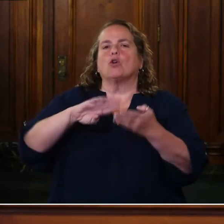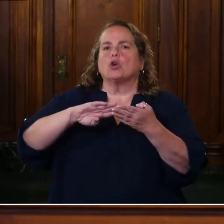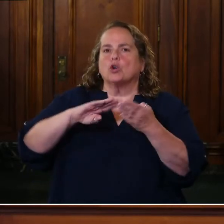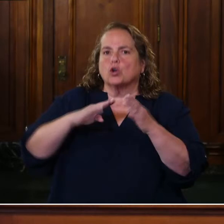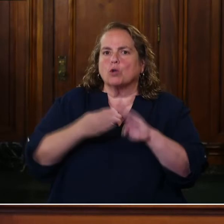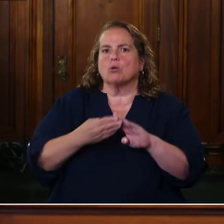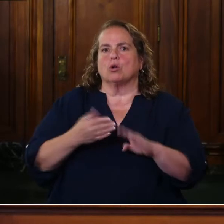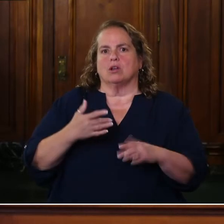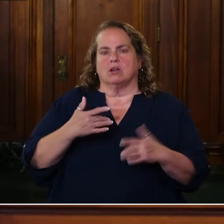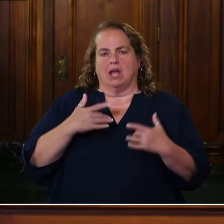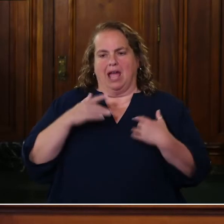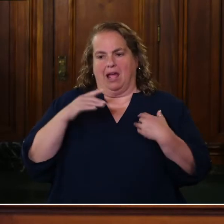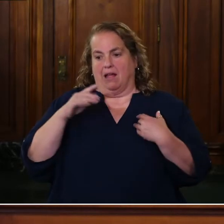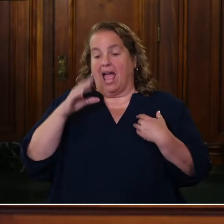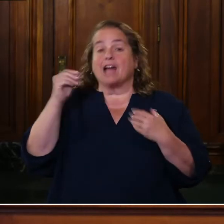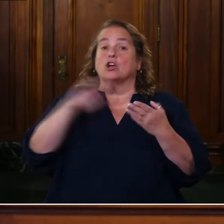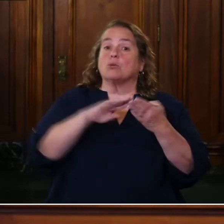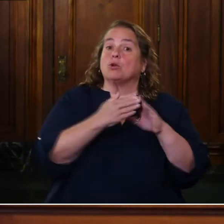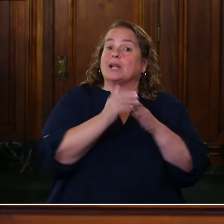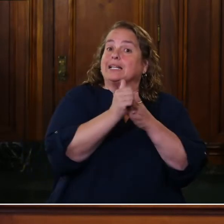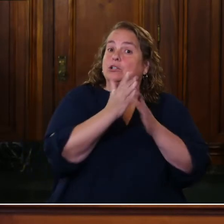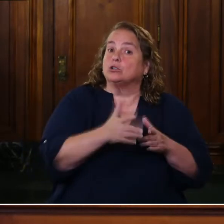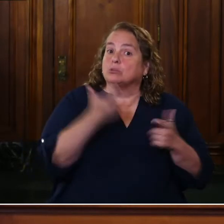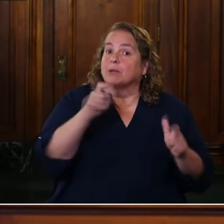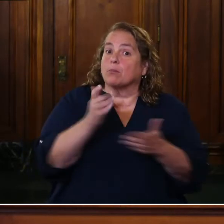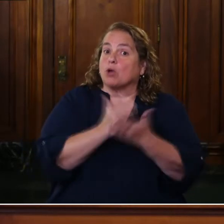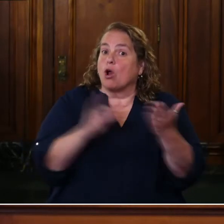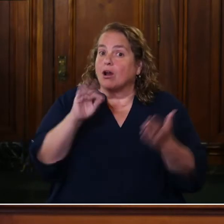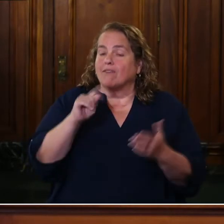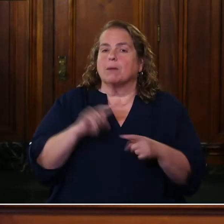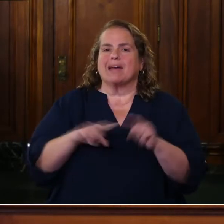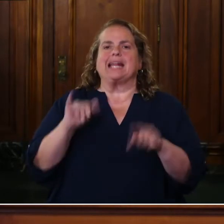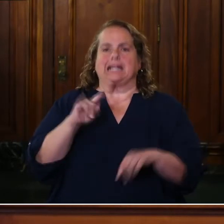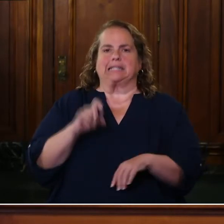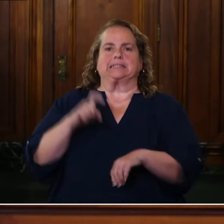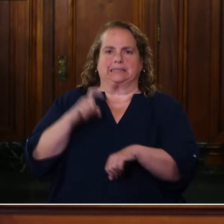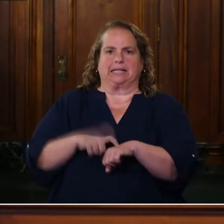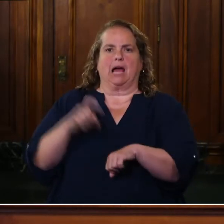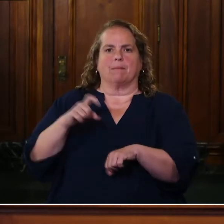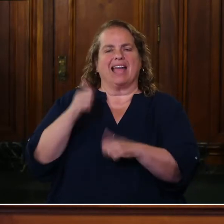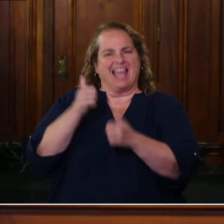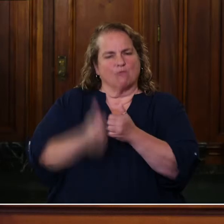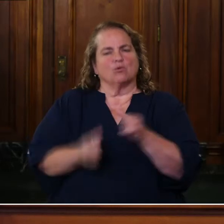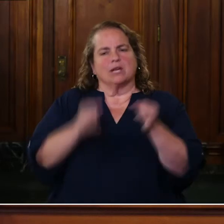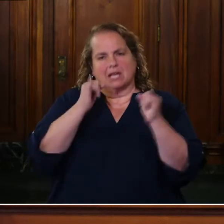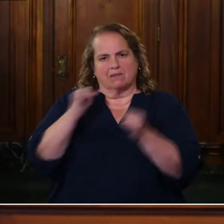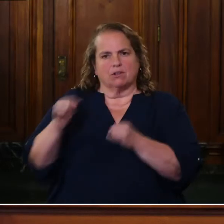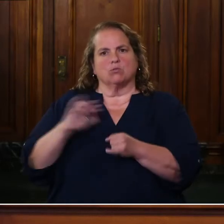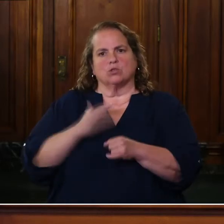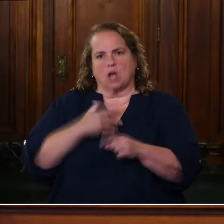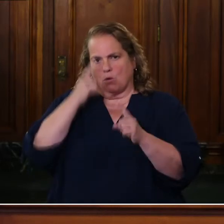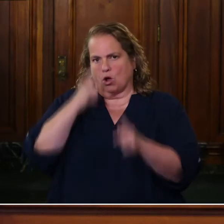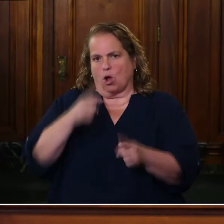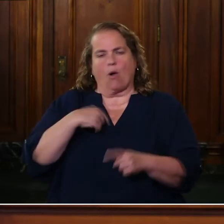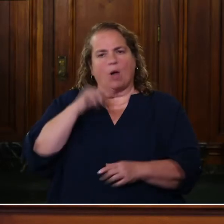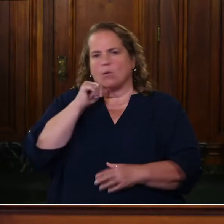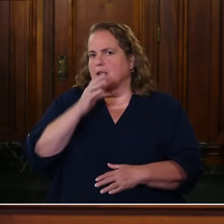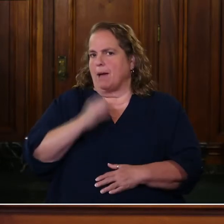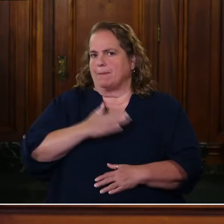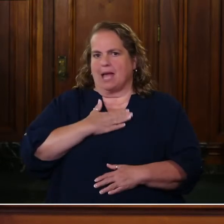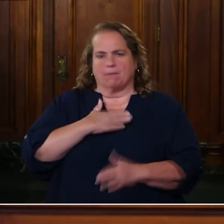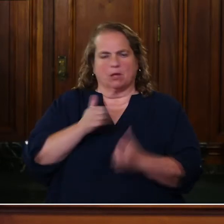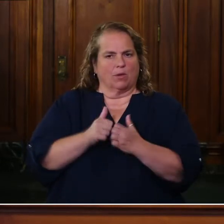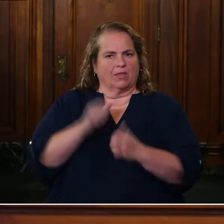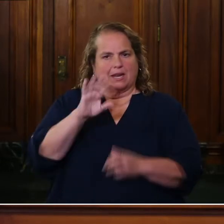are a big part of it. But, but it's time. Every individual is our goal. And I'm not going to be happy with 99